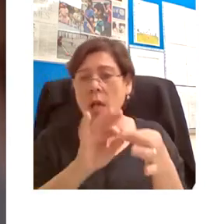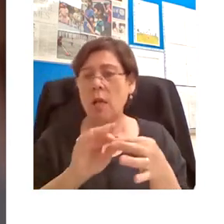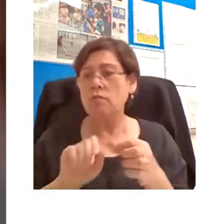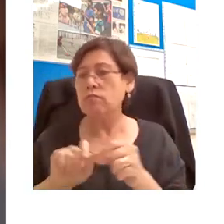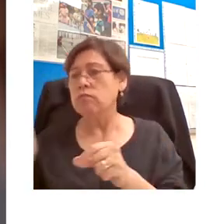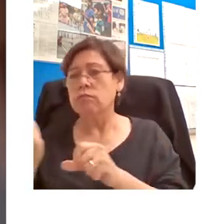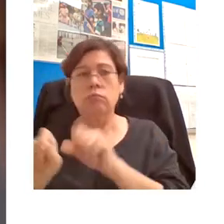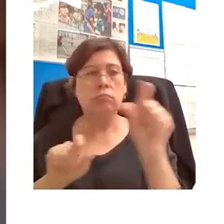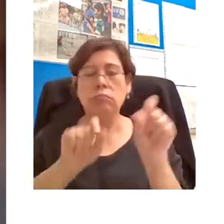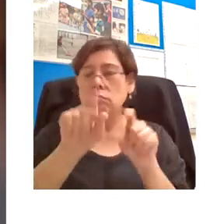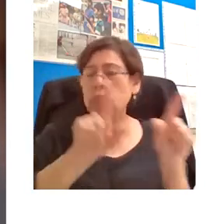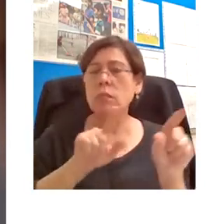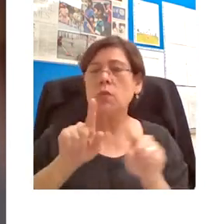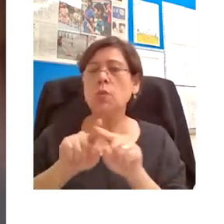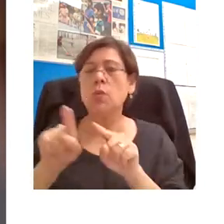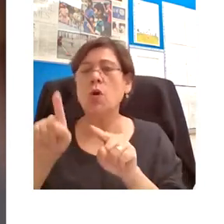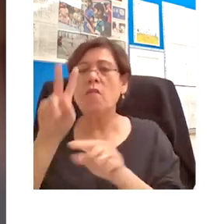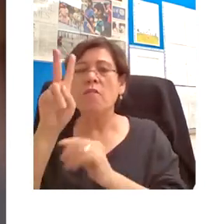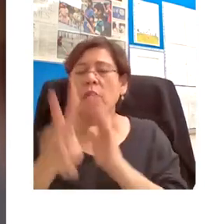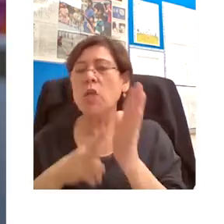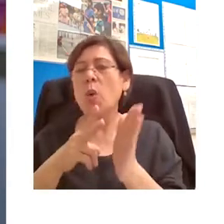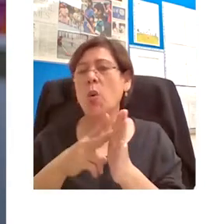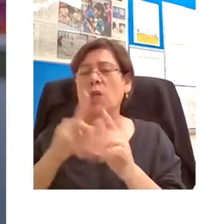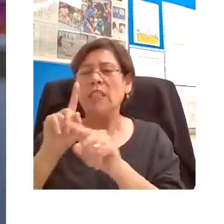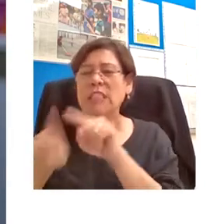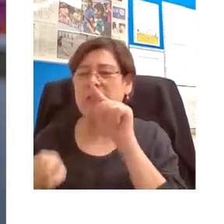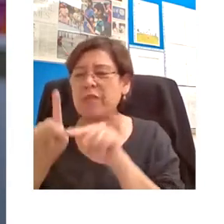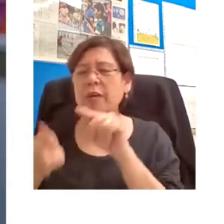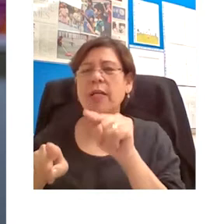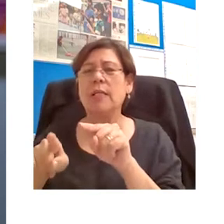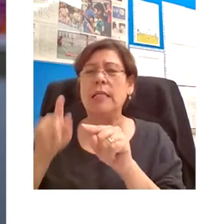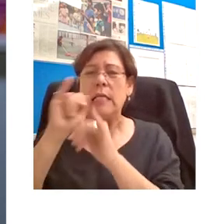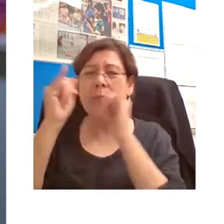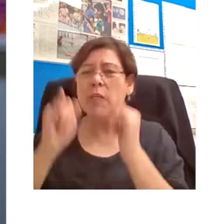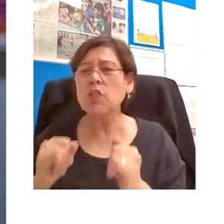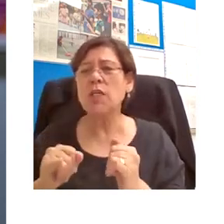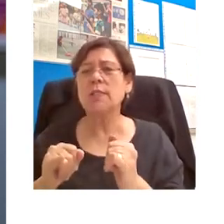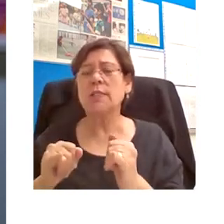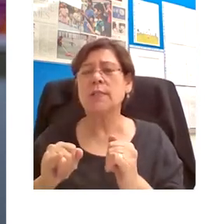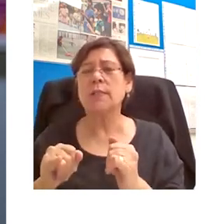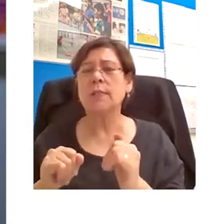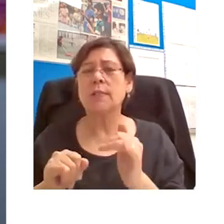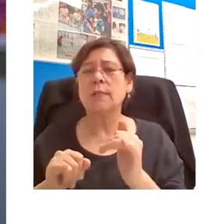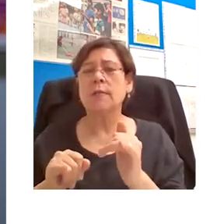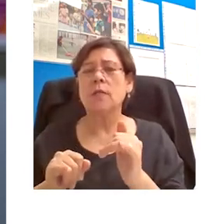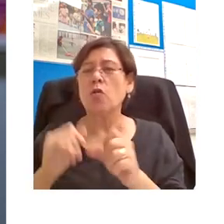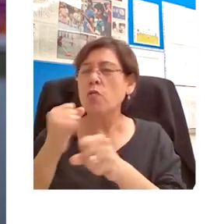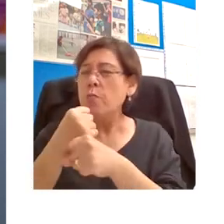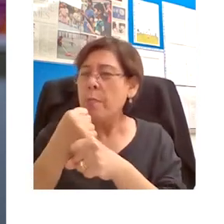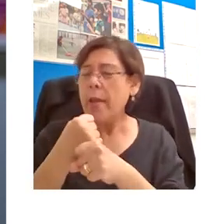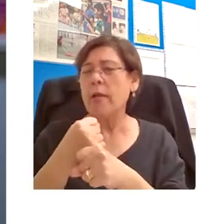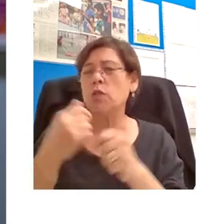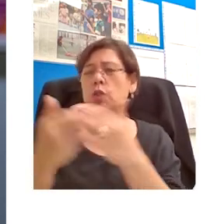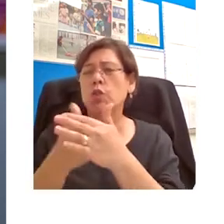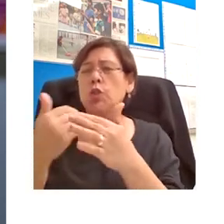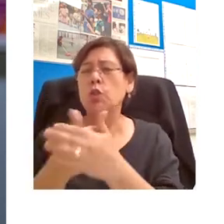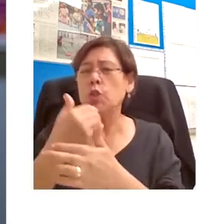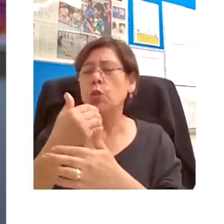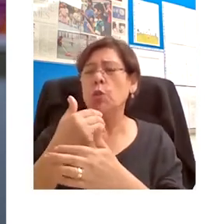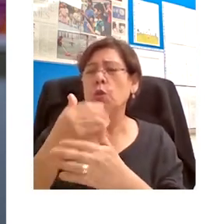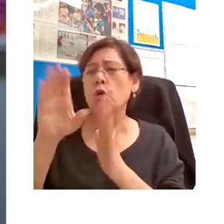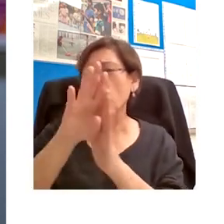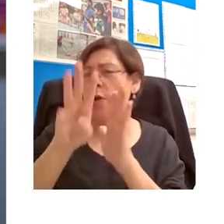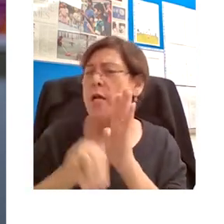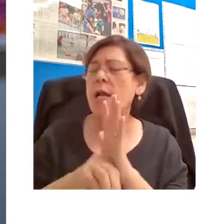material on and off cabinet itself, creating curricula composed of many, many different objects and images. But you